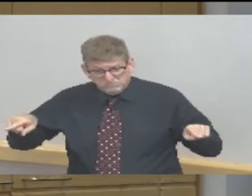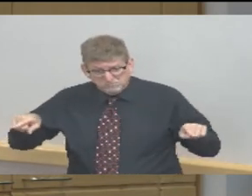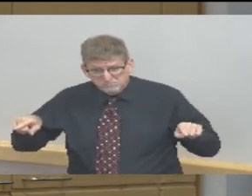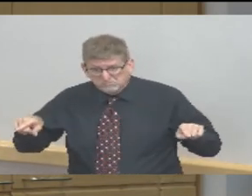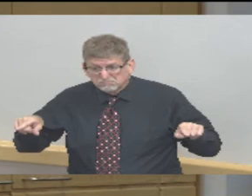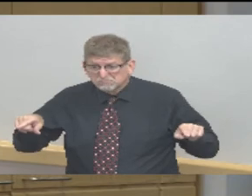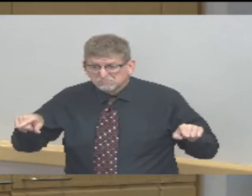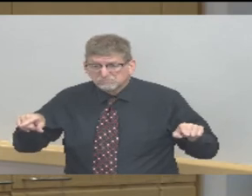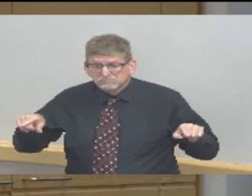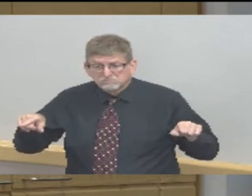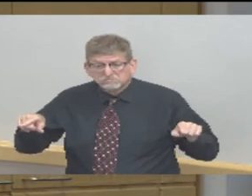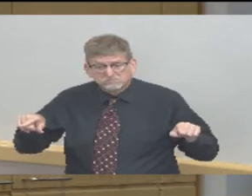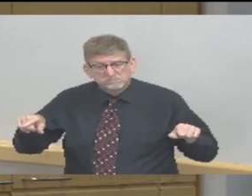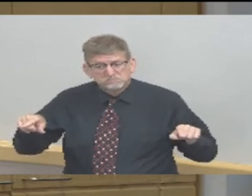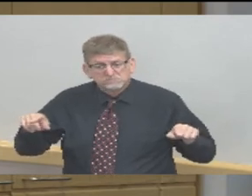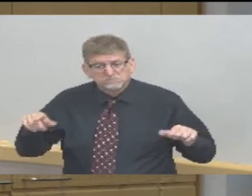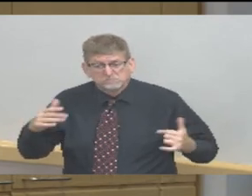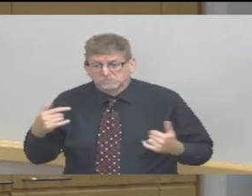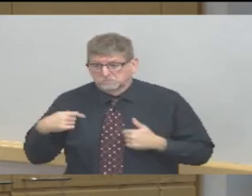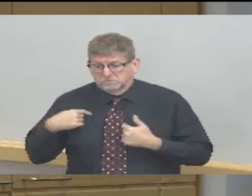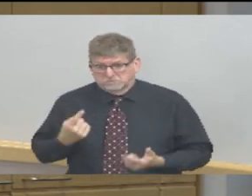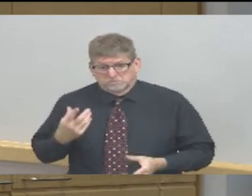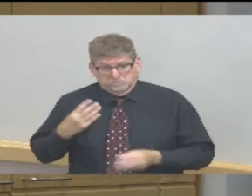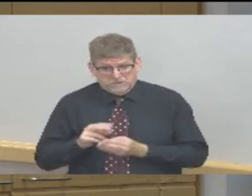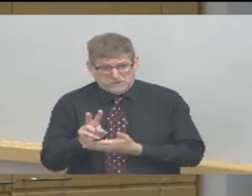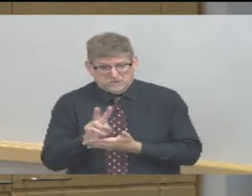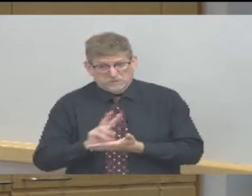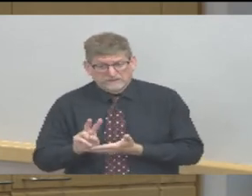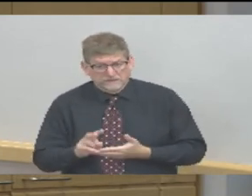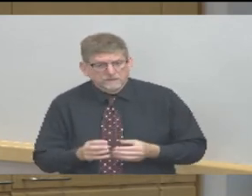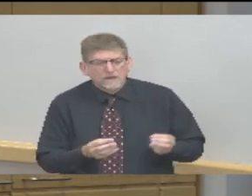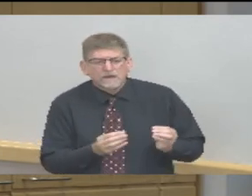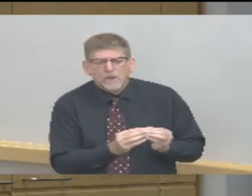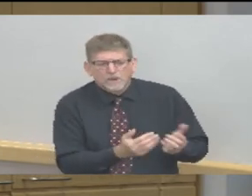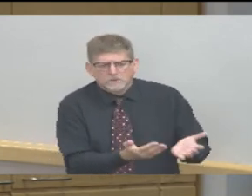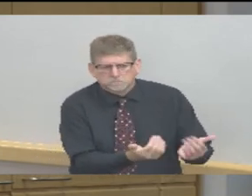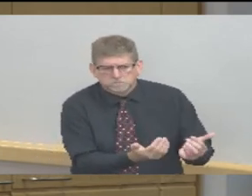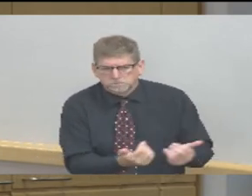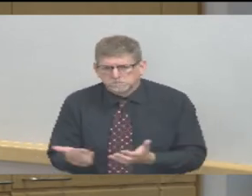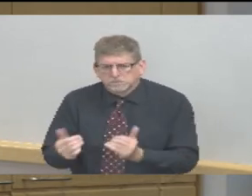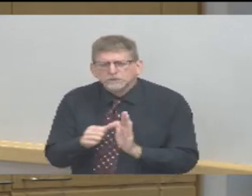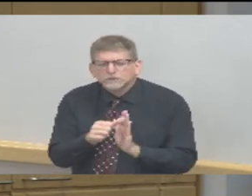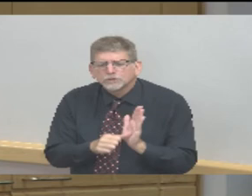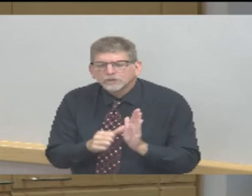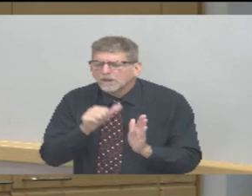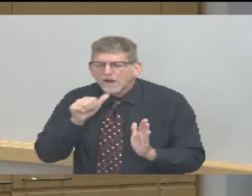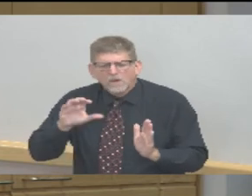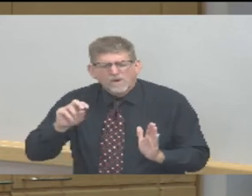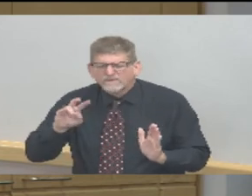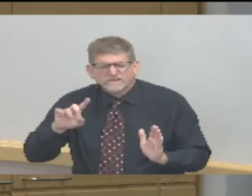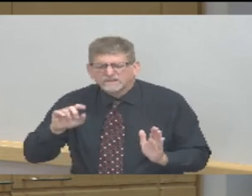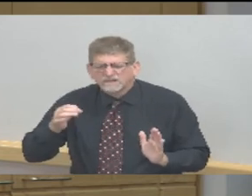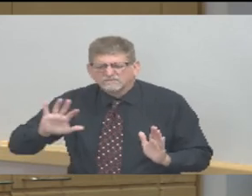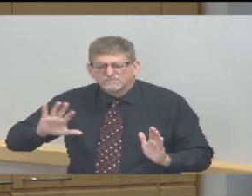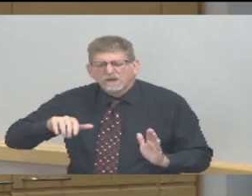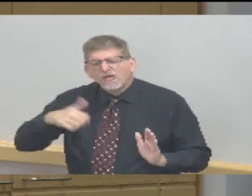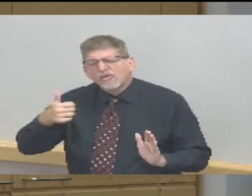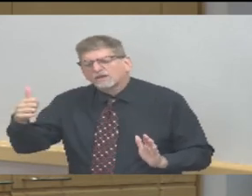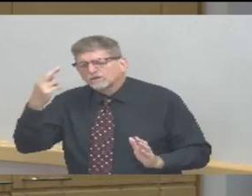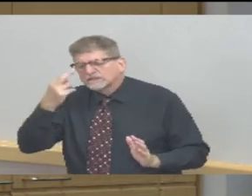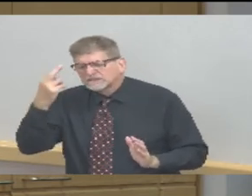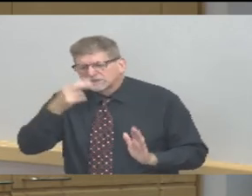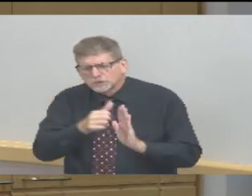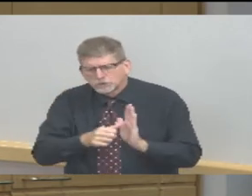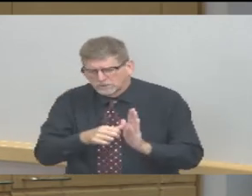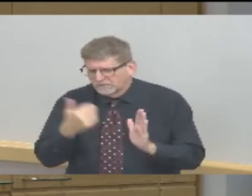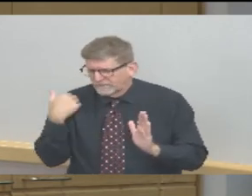up and some of our elective cases we are requiring any individual who does have and is scheduled